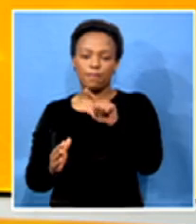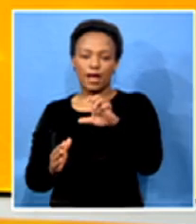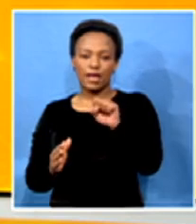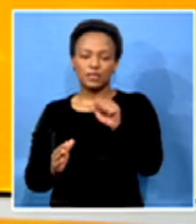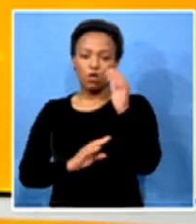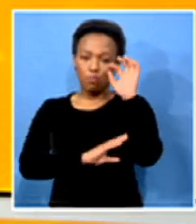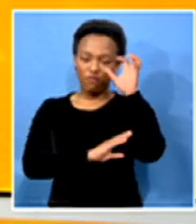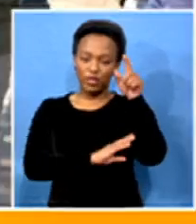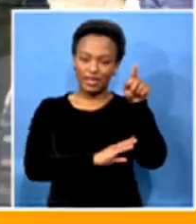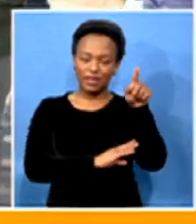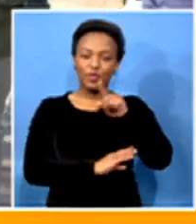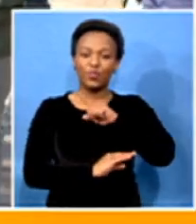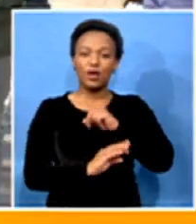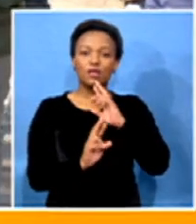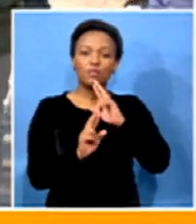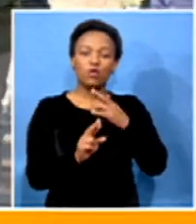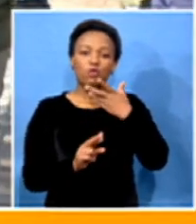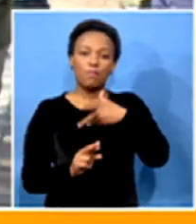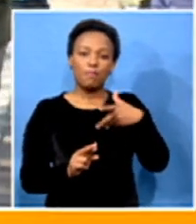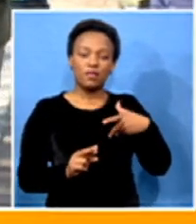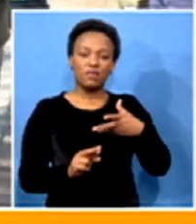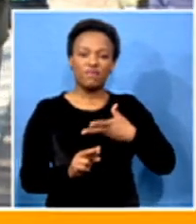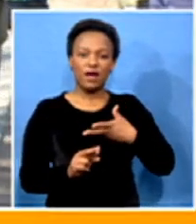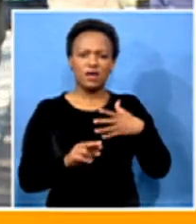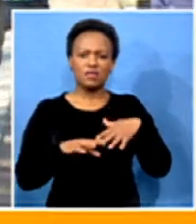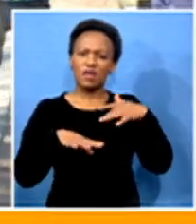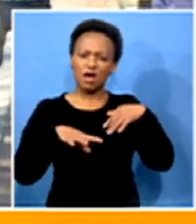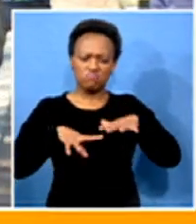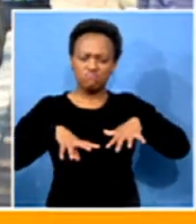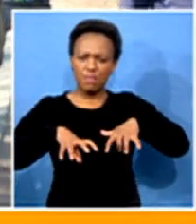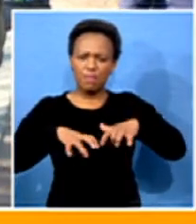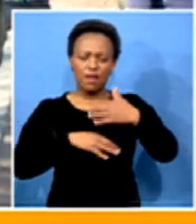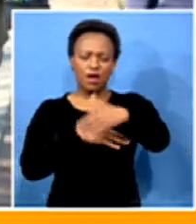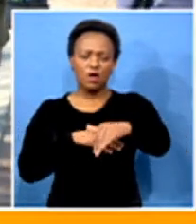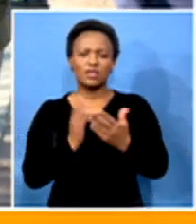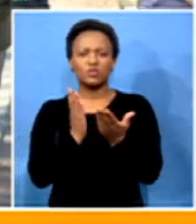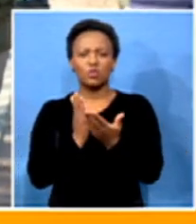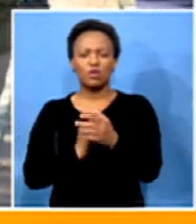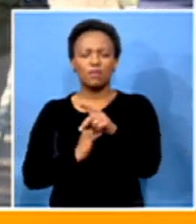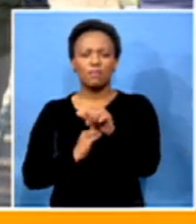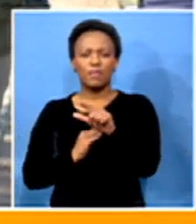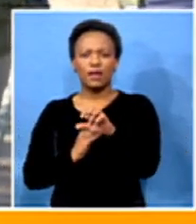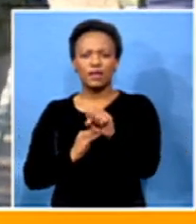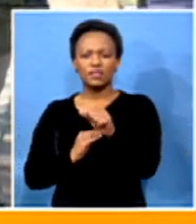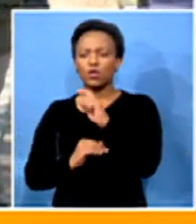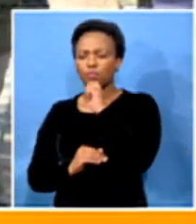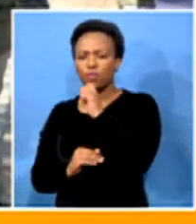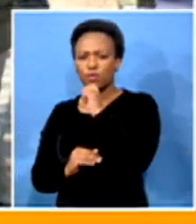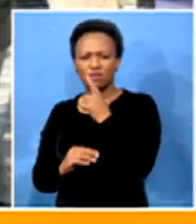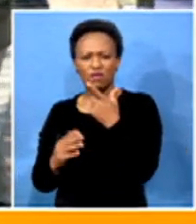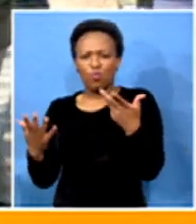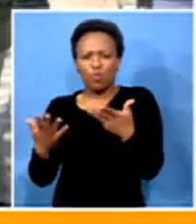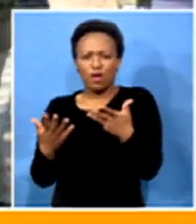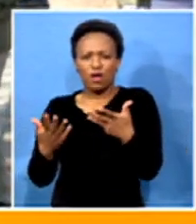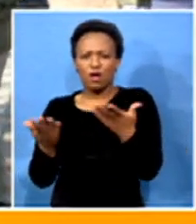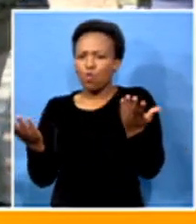Reports of parents picketing at a school. So let's cross to Polisa now. Polisa, good morning. So where exactly